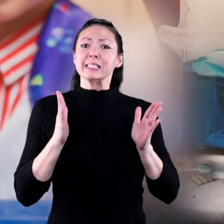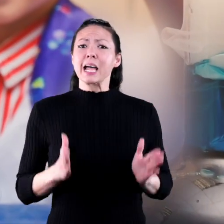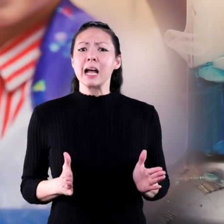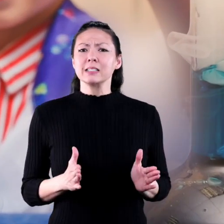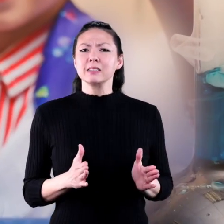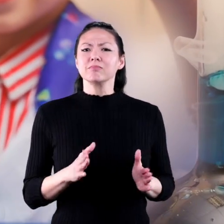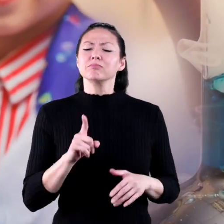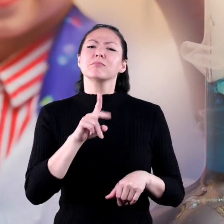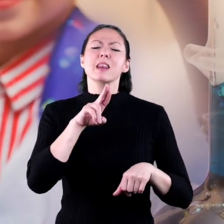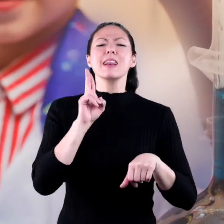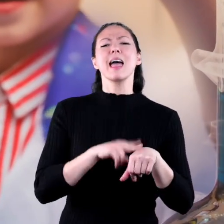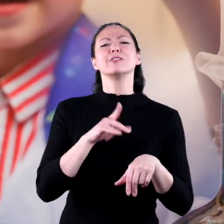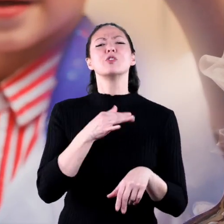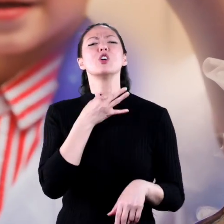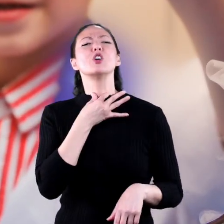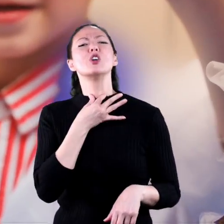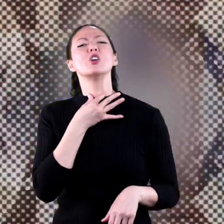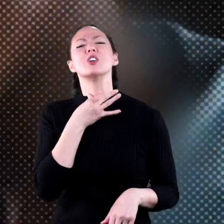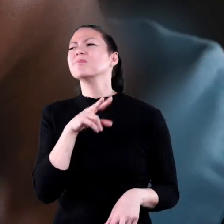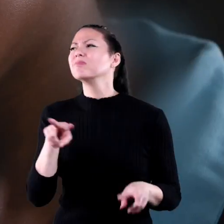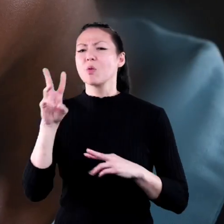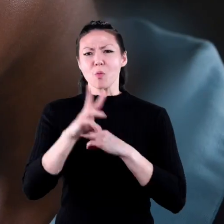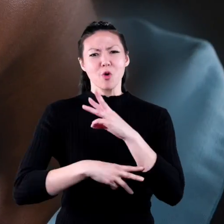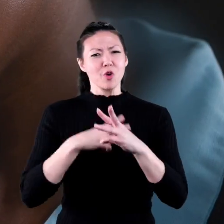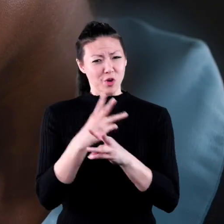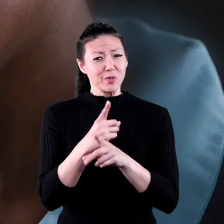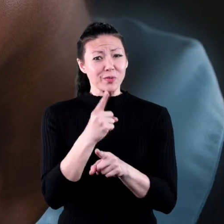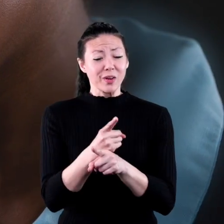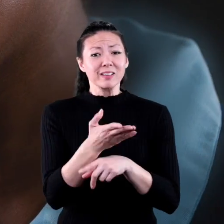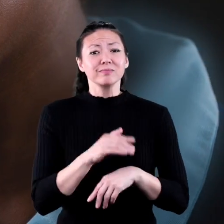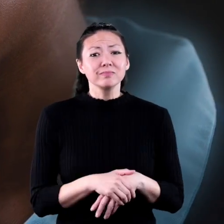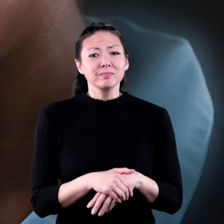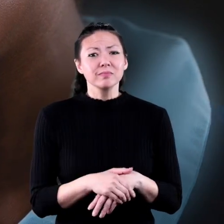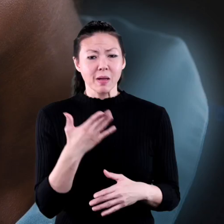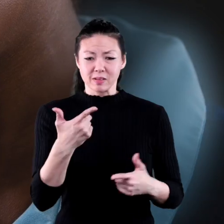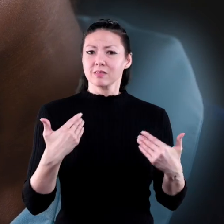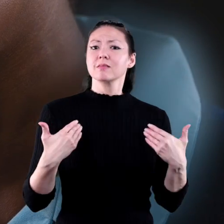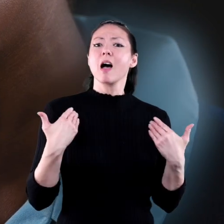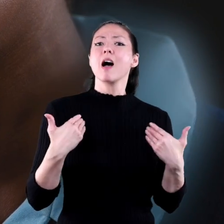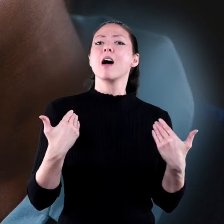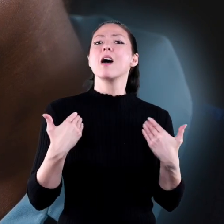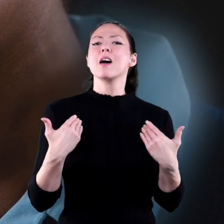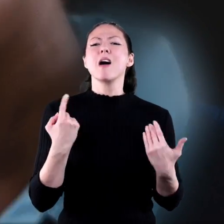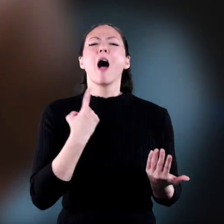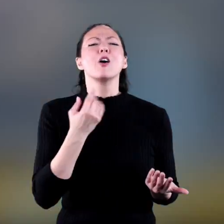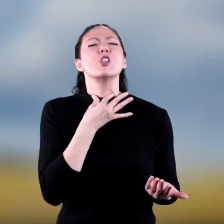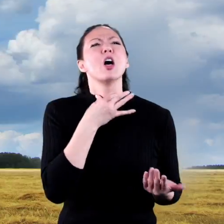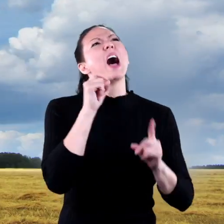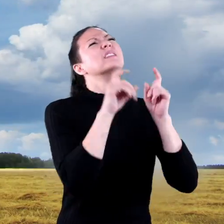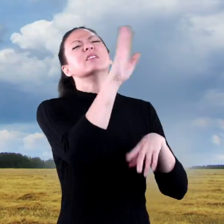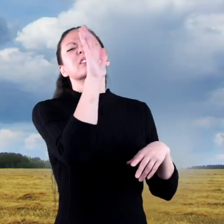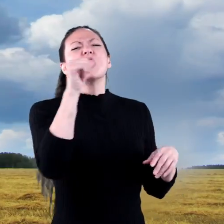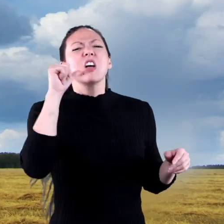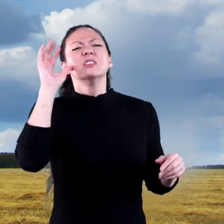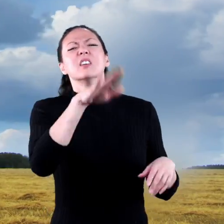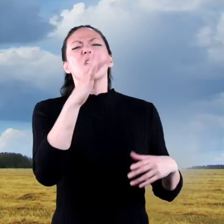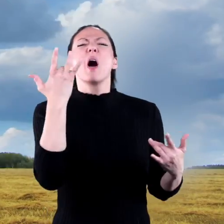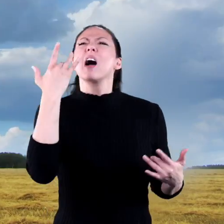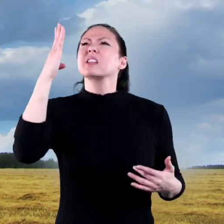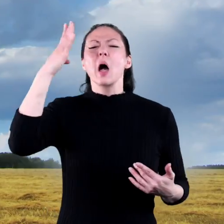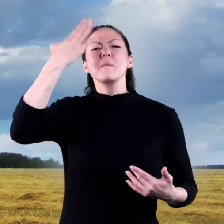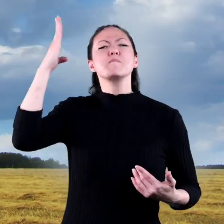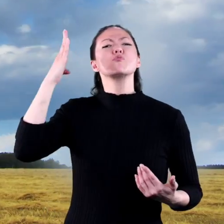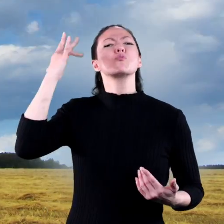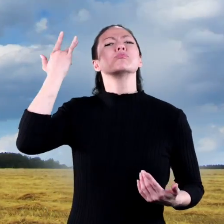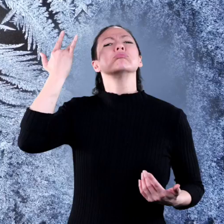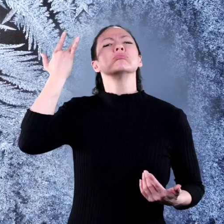are naturally curious about the world, aren't you? Maybe when you were younger, you were always asking adults questions like, Why is the